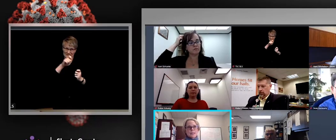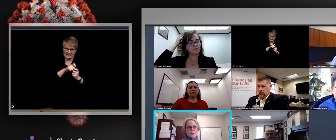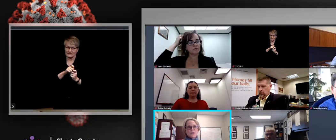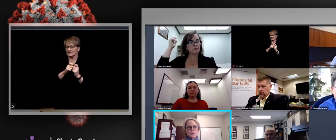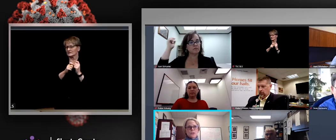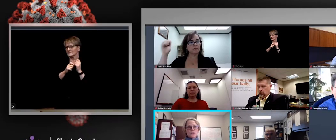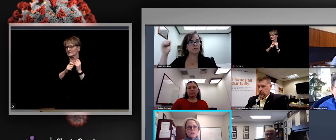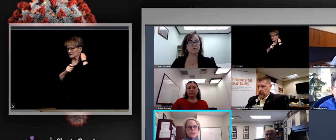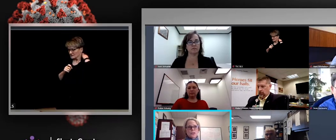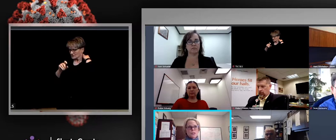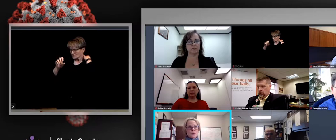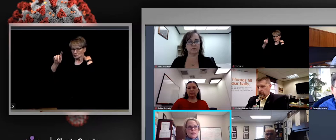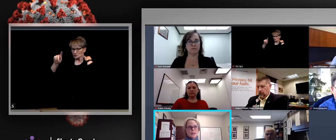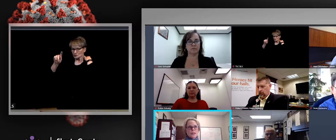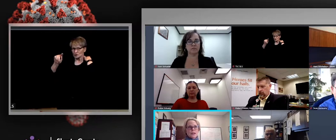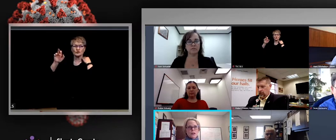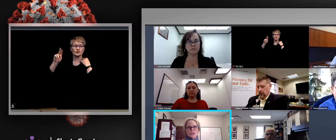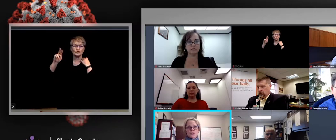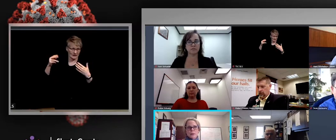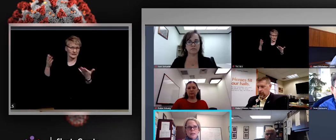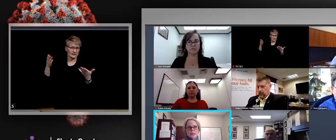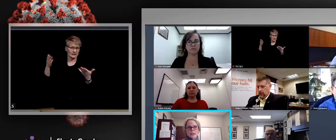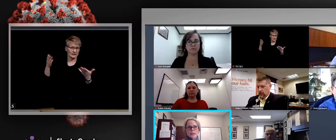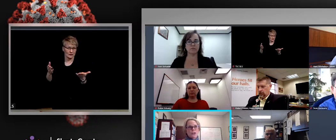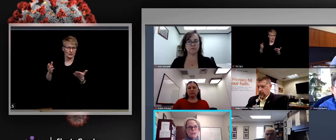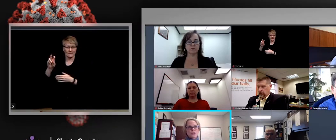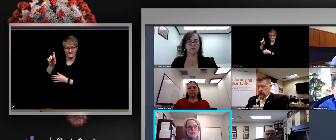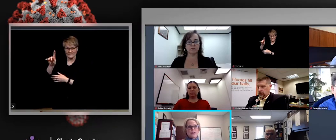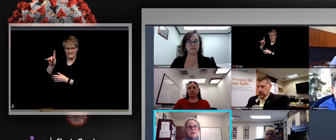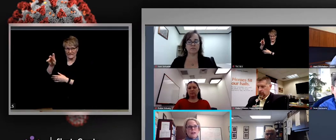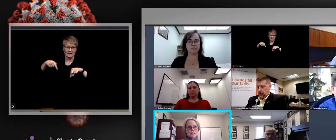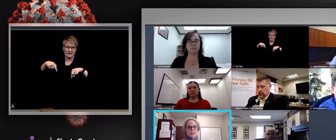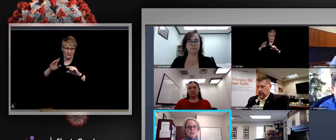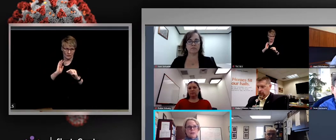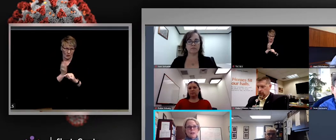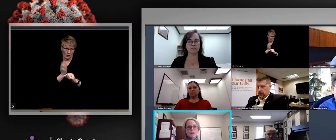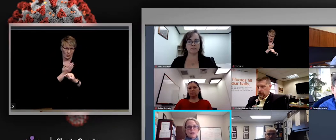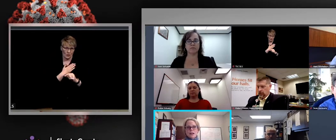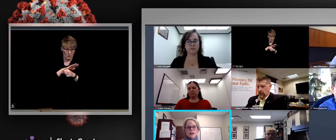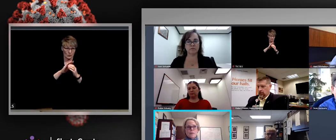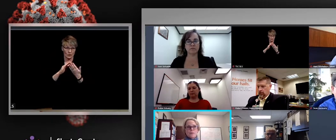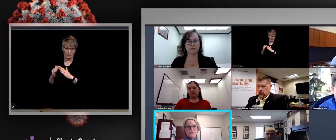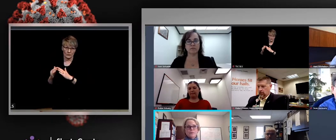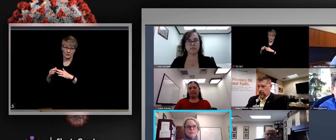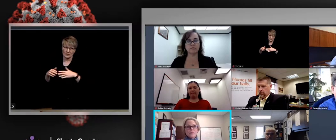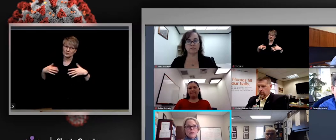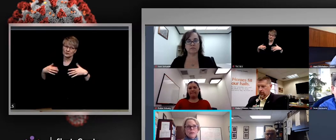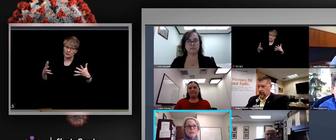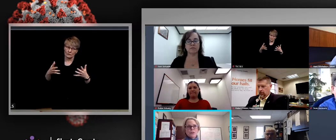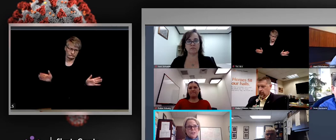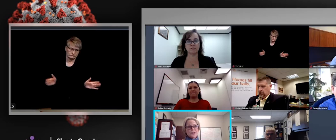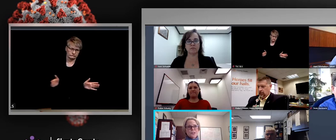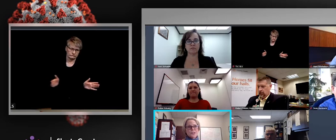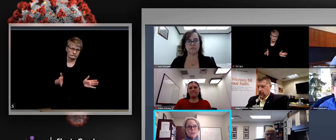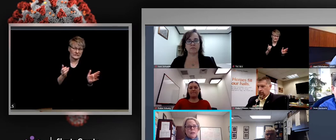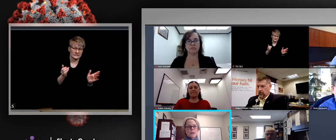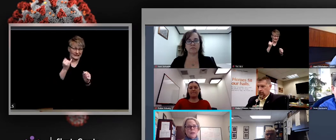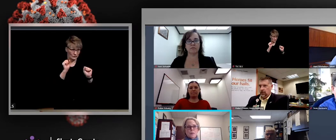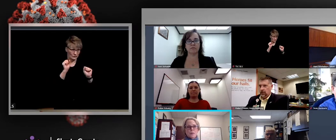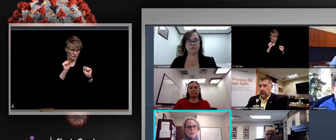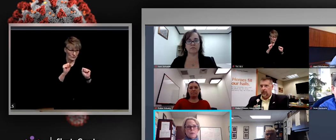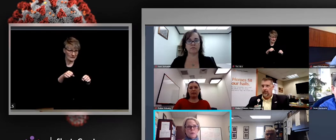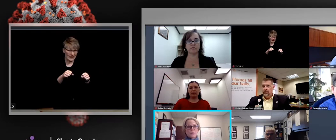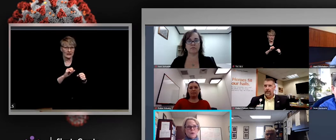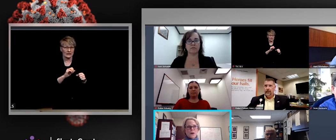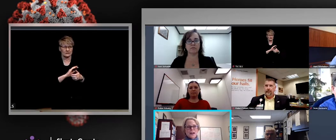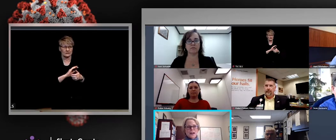sending some samples. So we do want to just provide that caution to everybody and encourage you to get vaccinated if you're interested and we